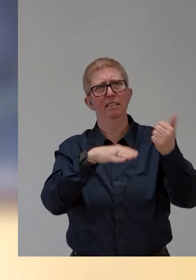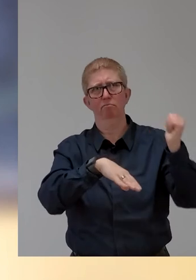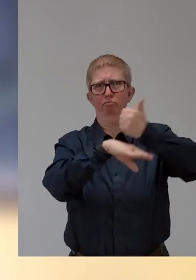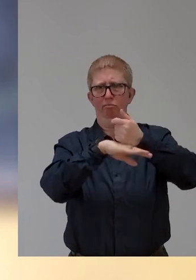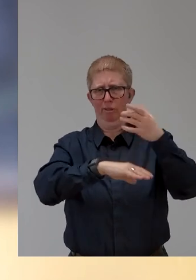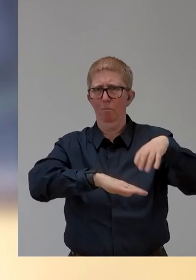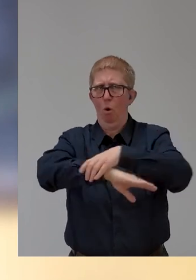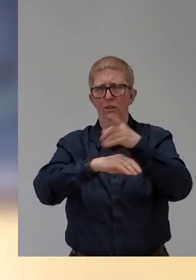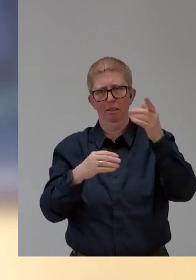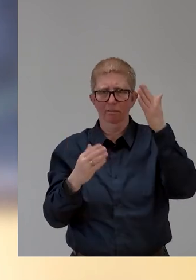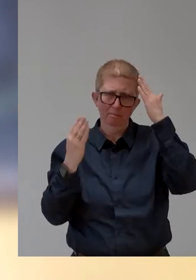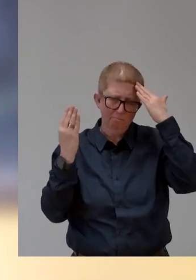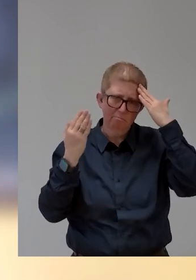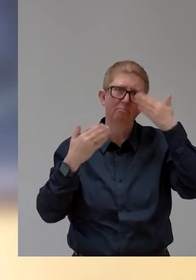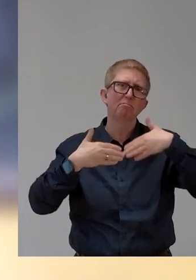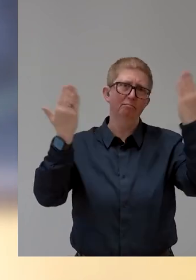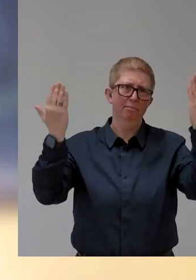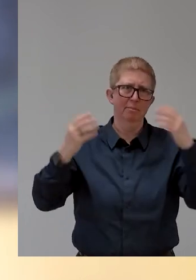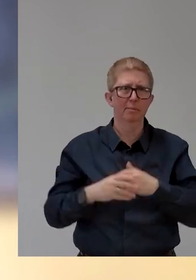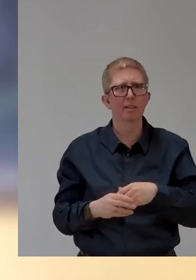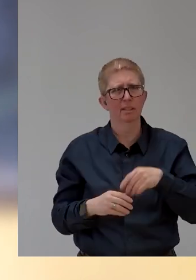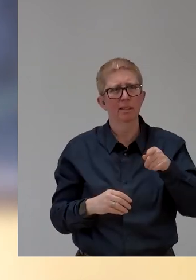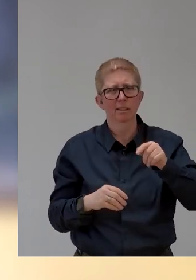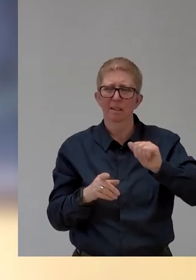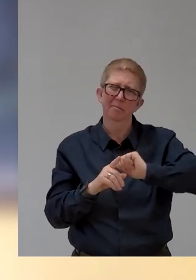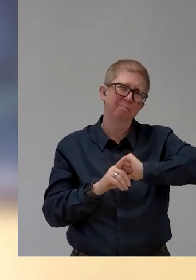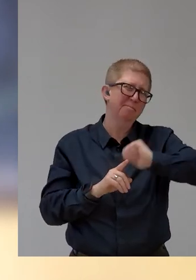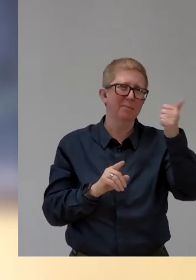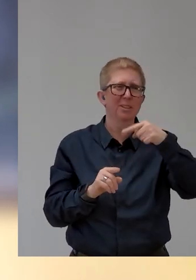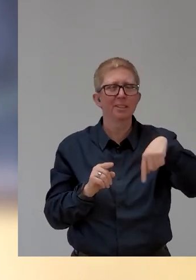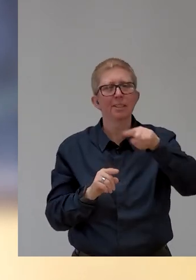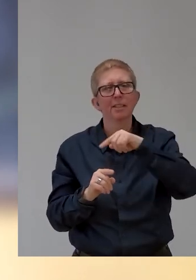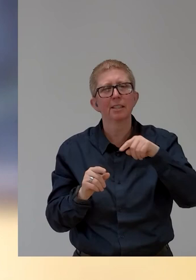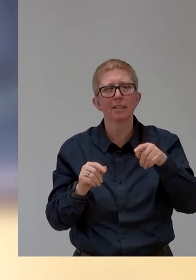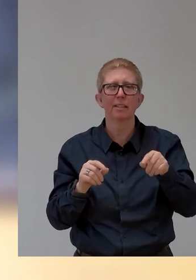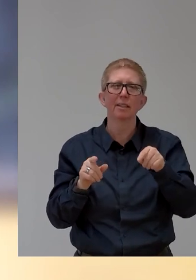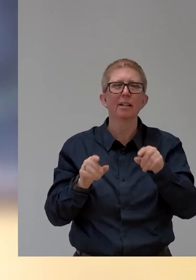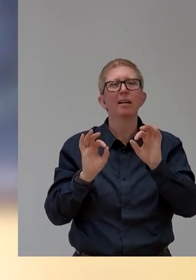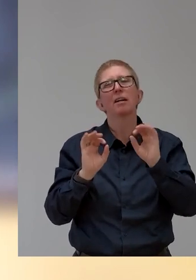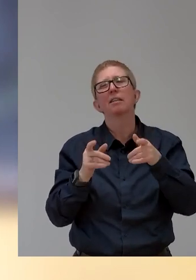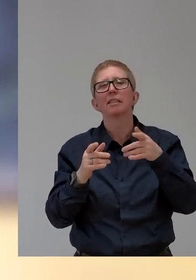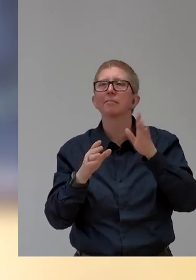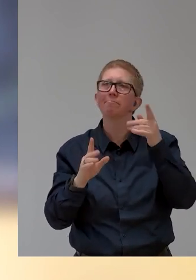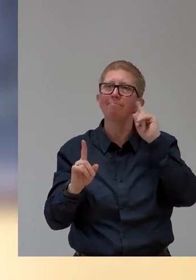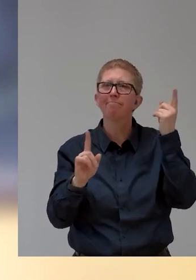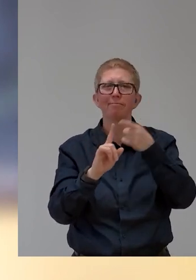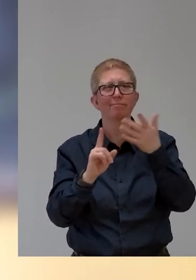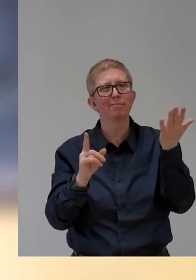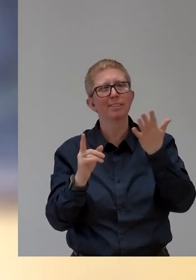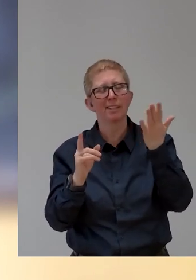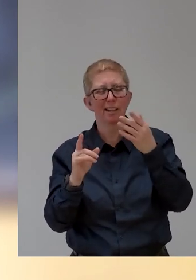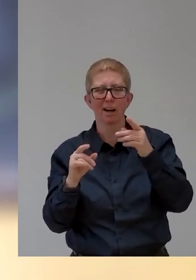are designed to address the needs of people in the West. So they are prohibitively expensive for people in